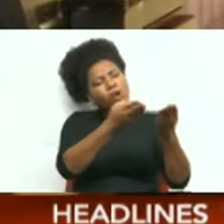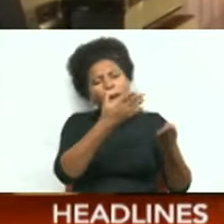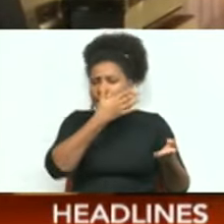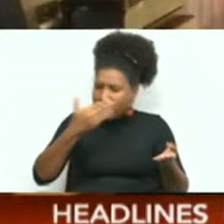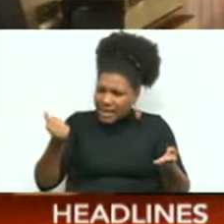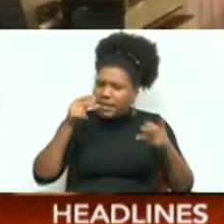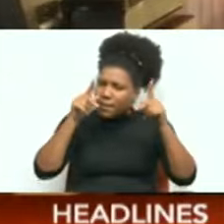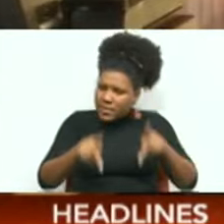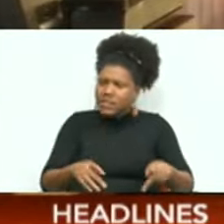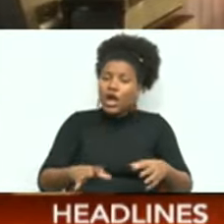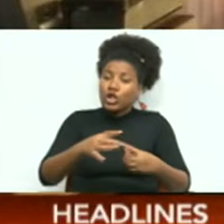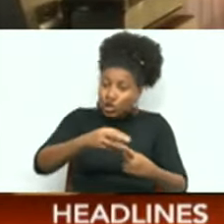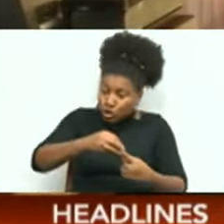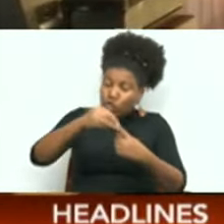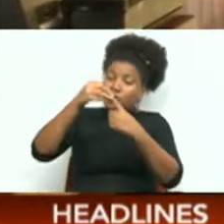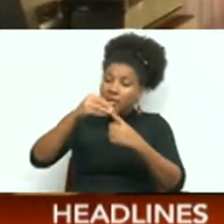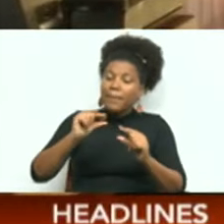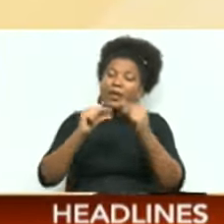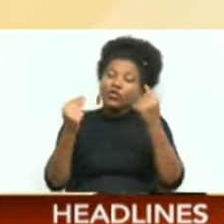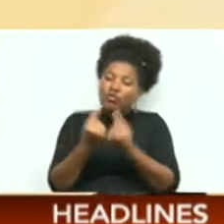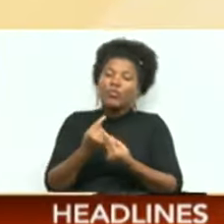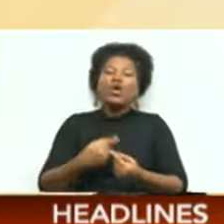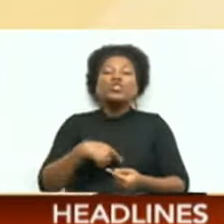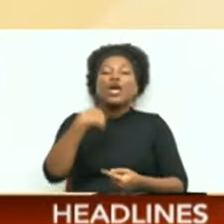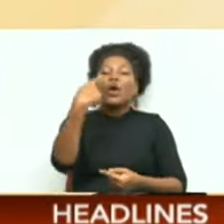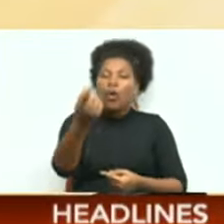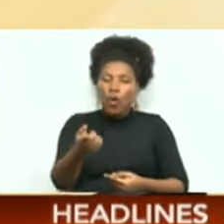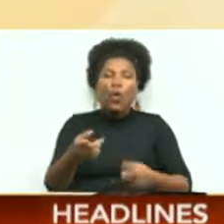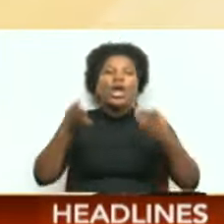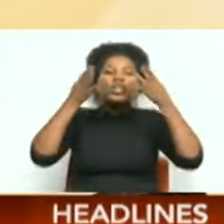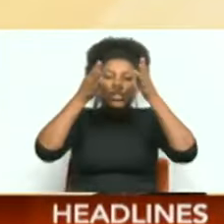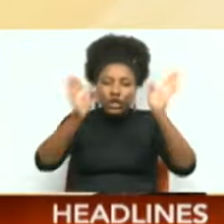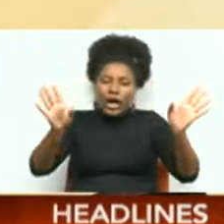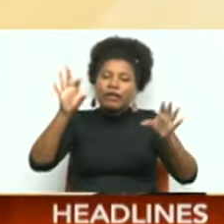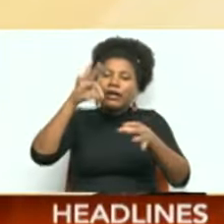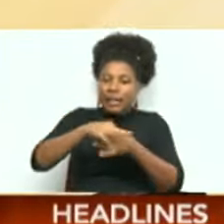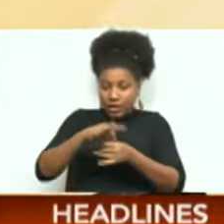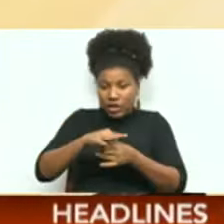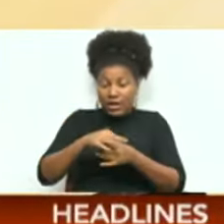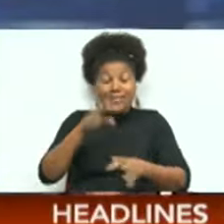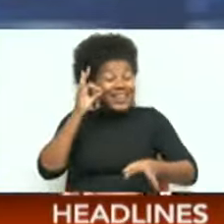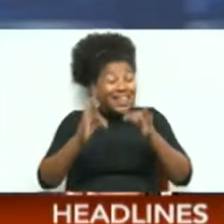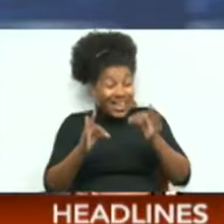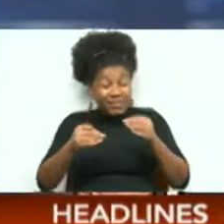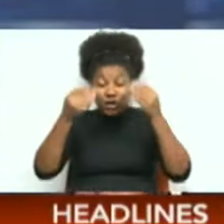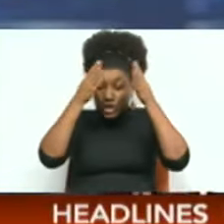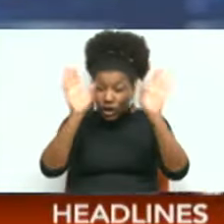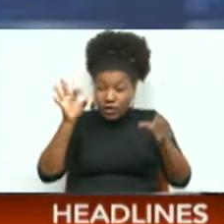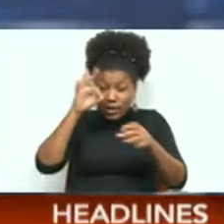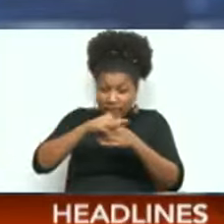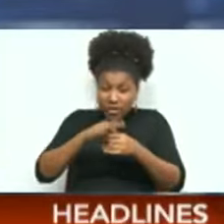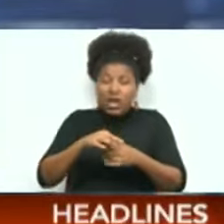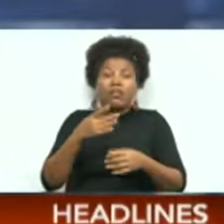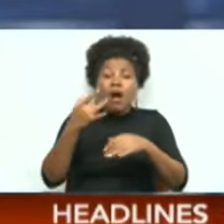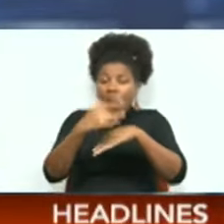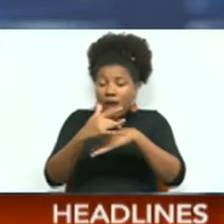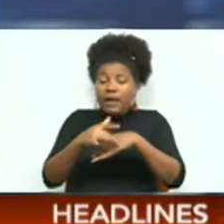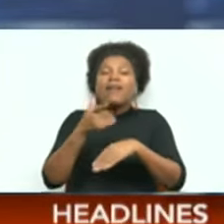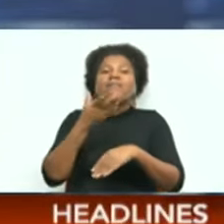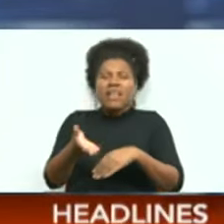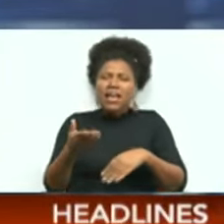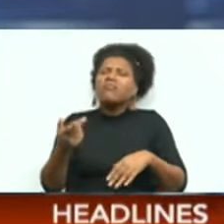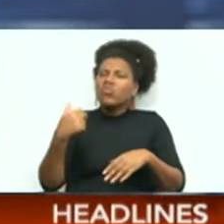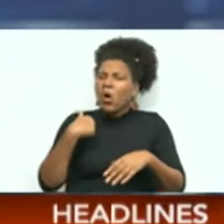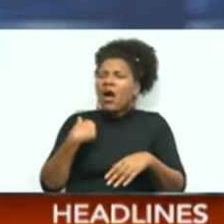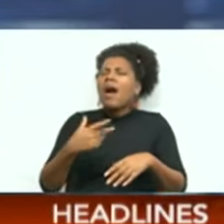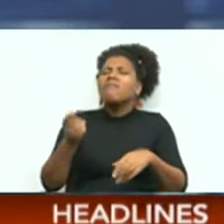chosen by the party to contest the general election. She says even if the general election is called early, the United National Congress should be